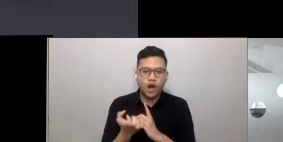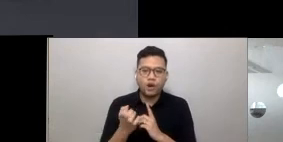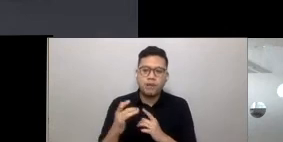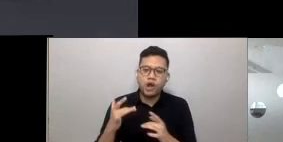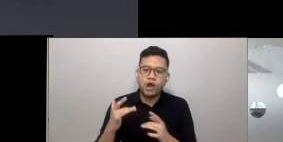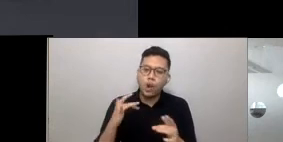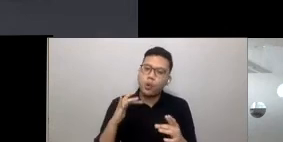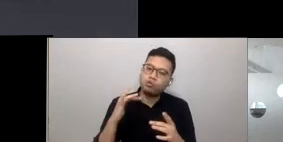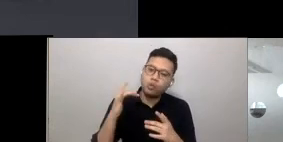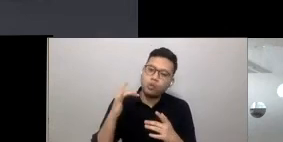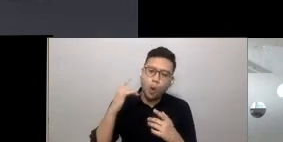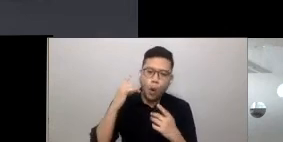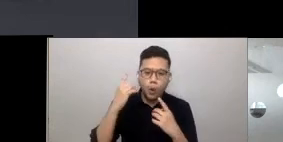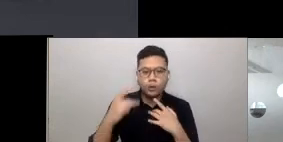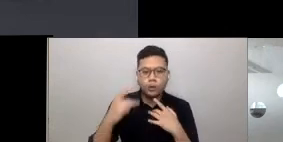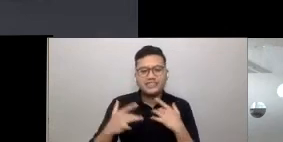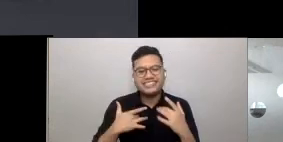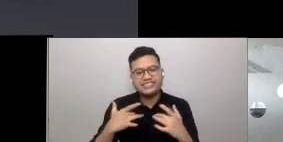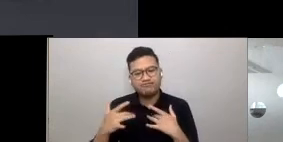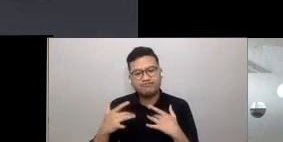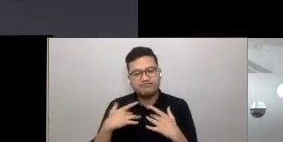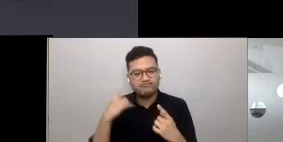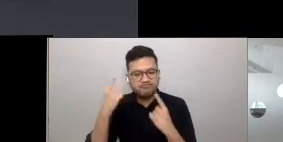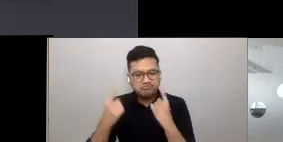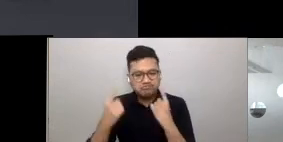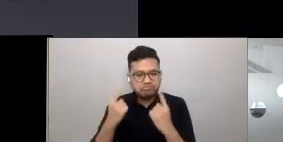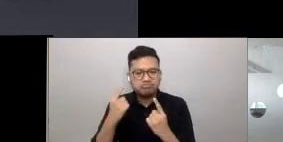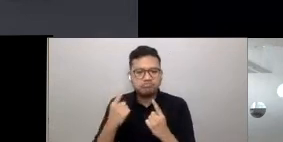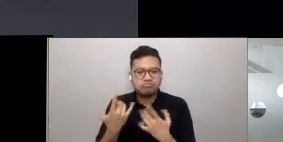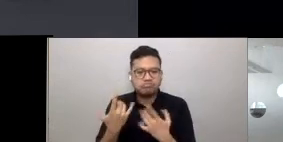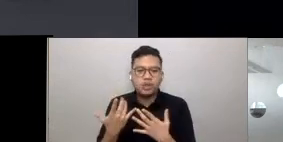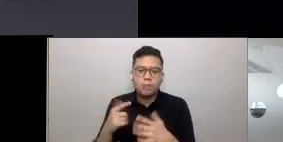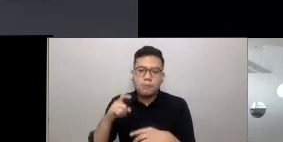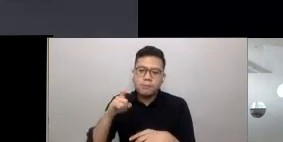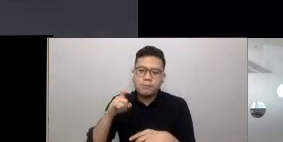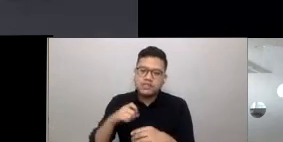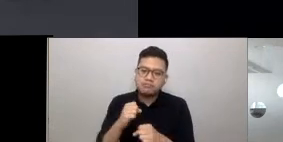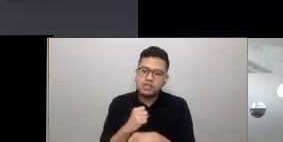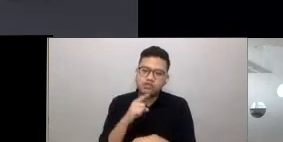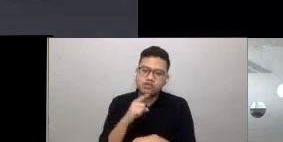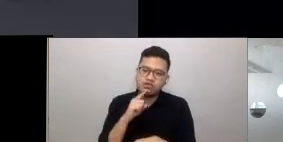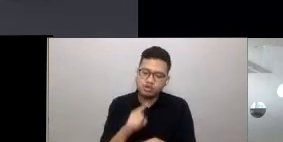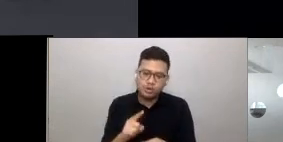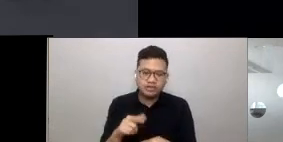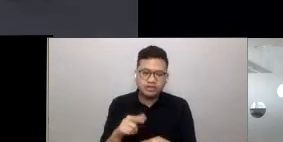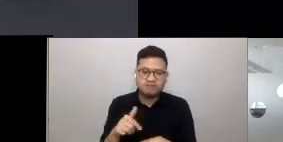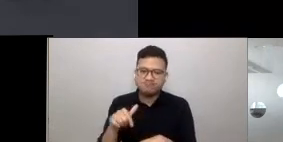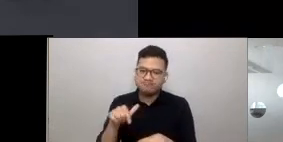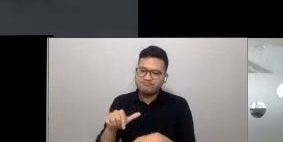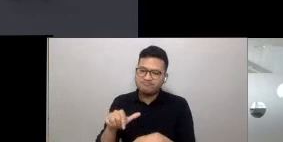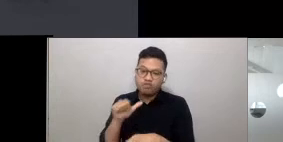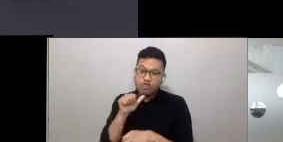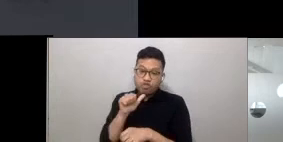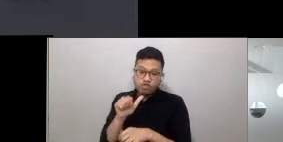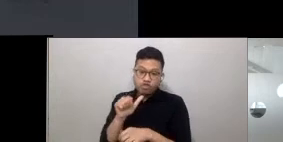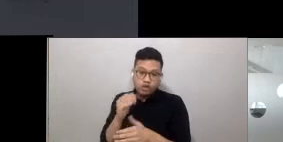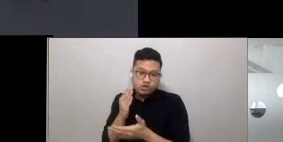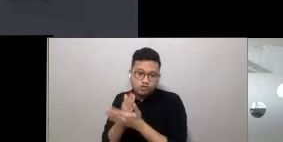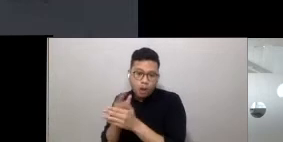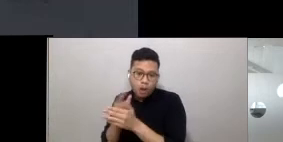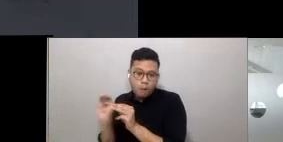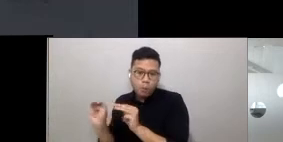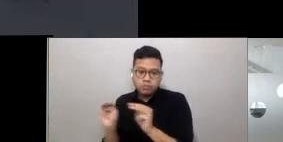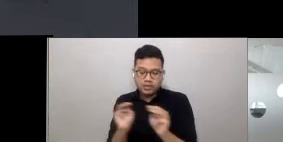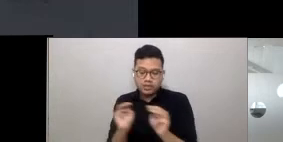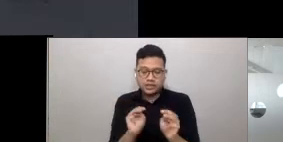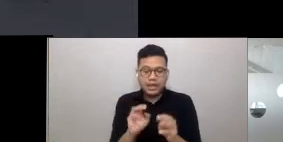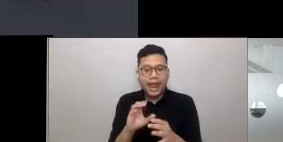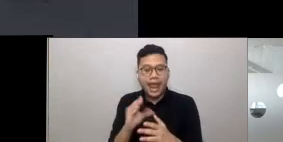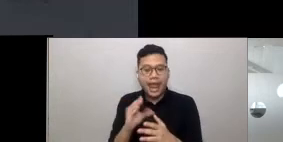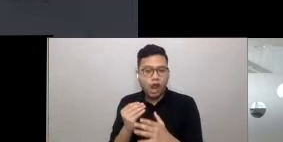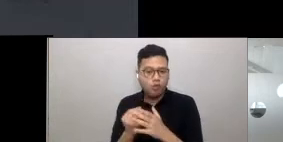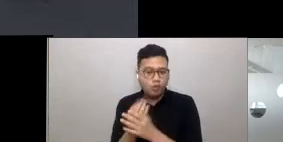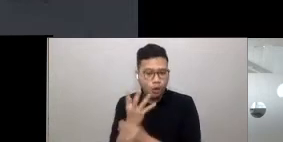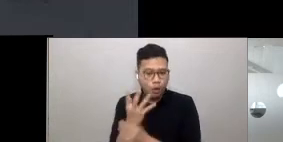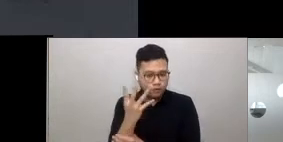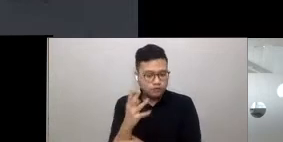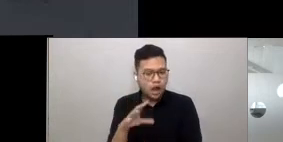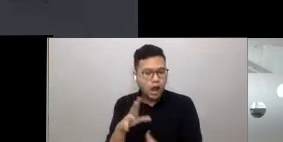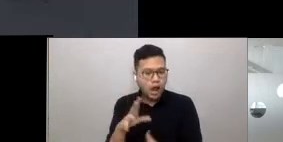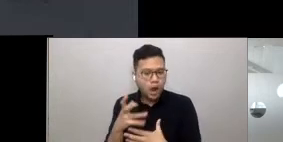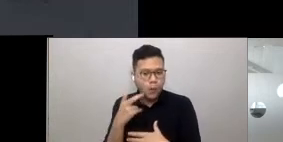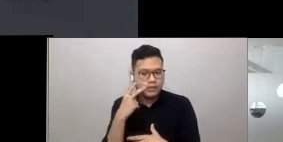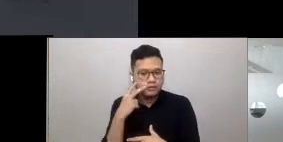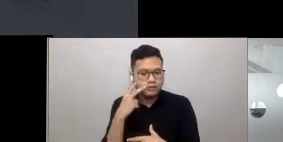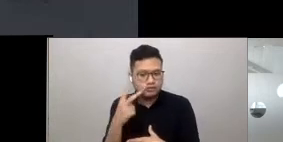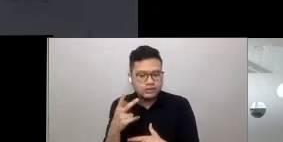we should be mindful that they have not stopped the march of inner city migration and growth. So I want to see what the effect of those